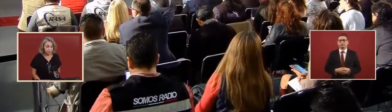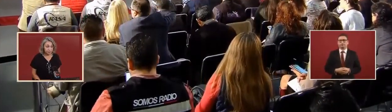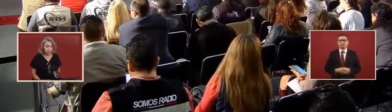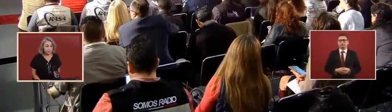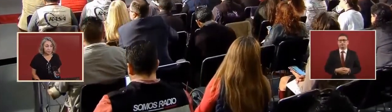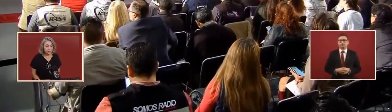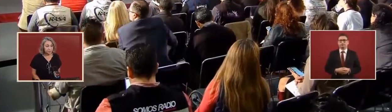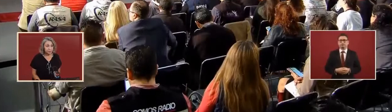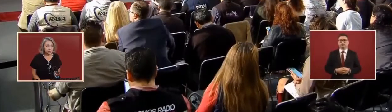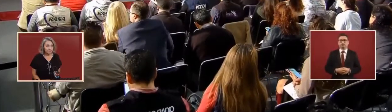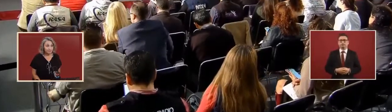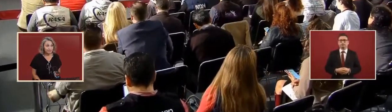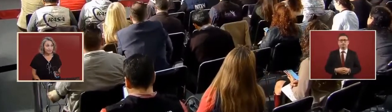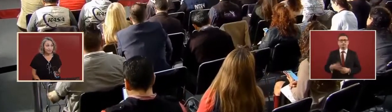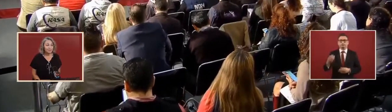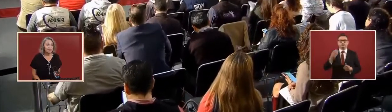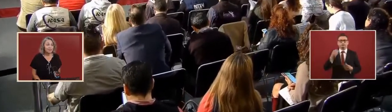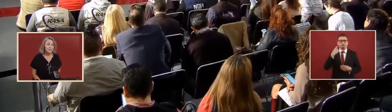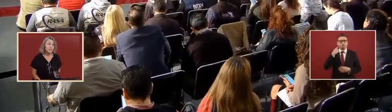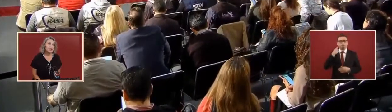no it doesn't matter